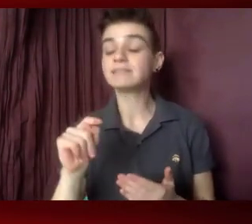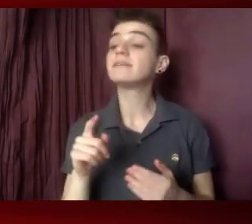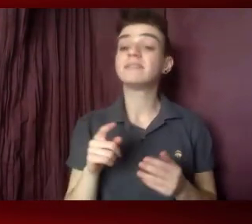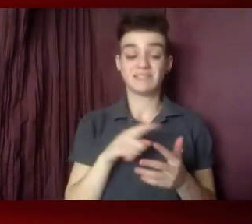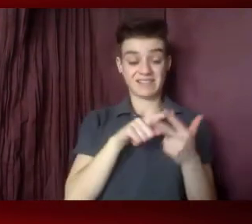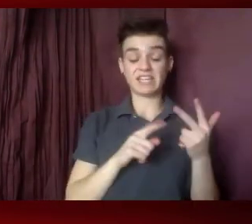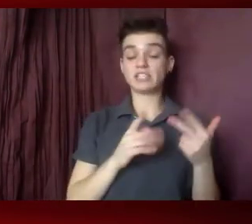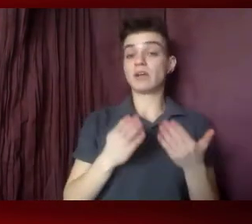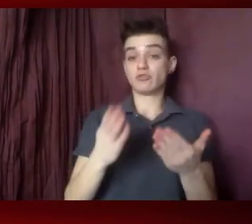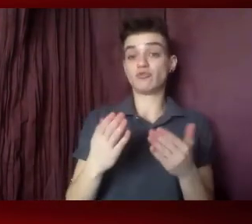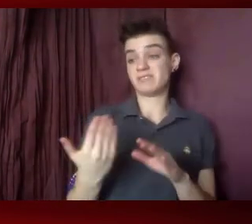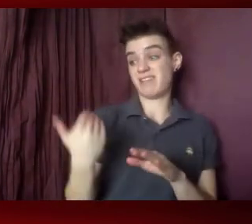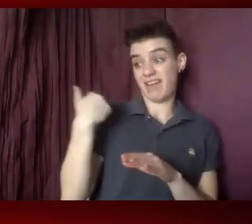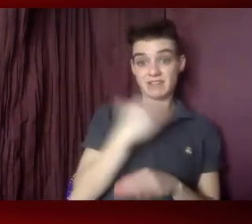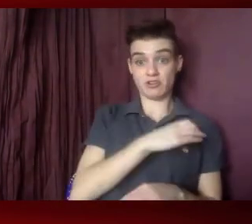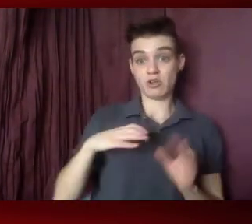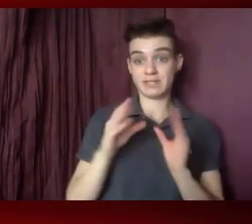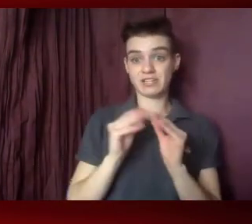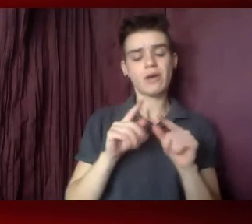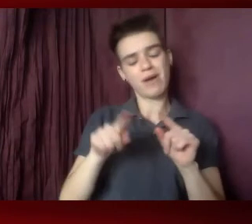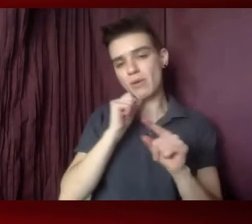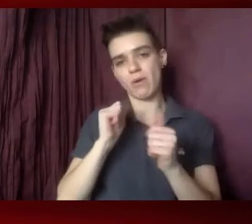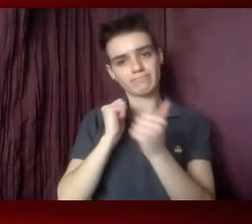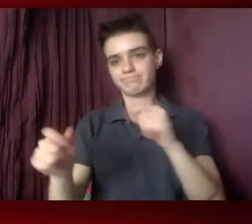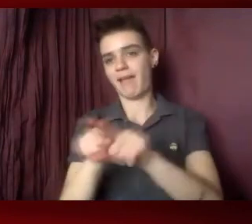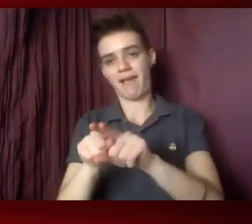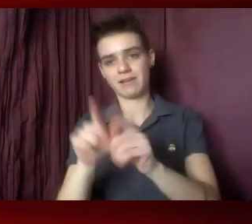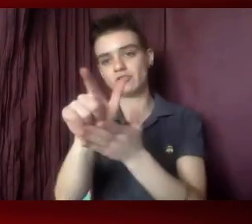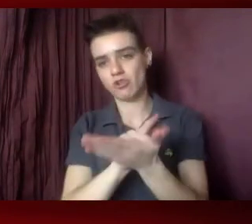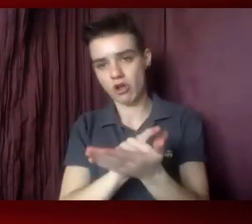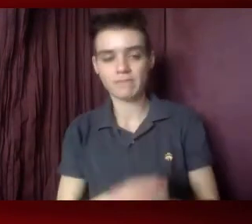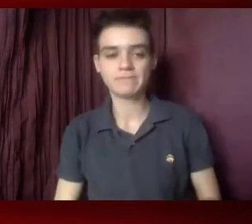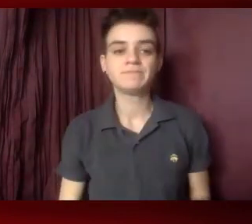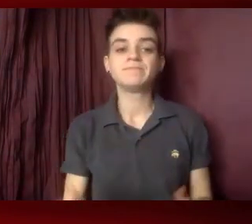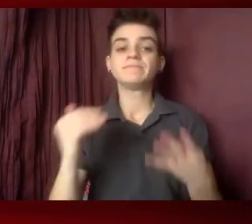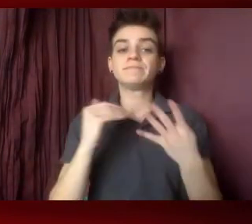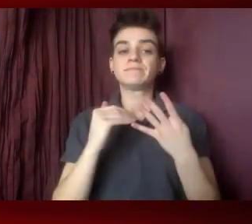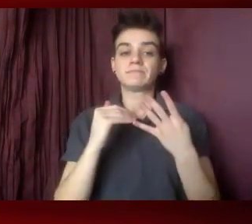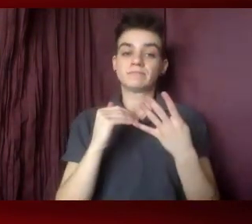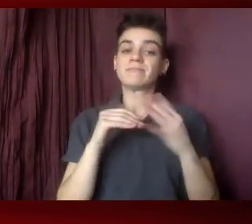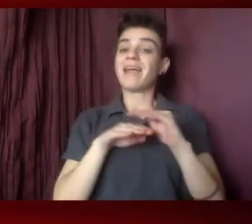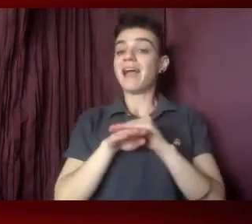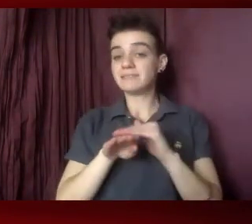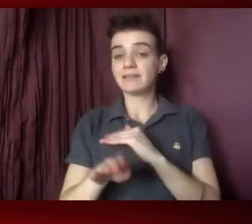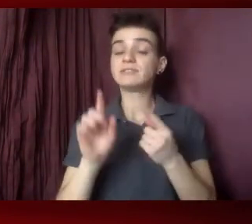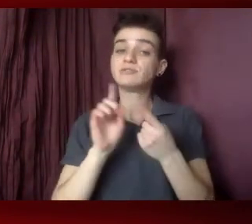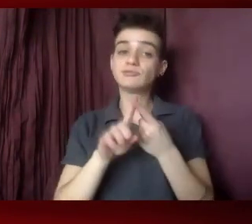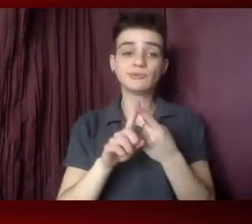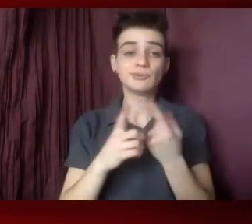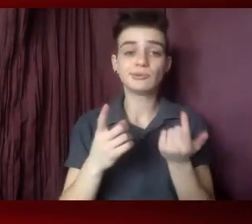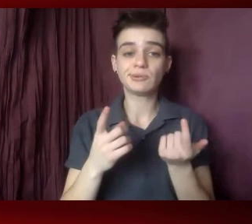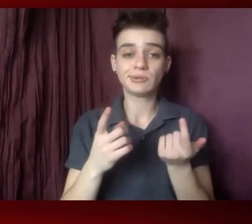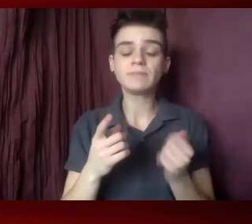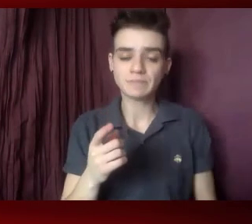not enacted in law. And access to PREP and programs that address the social determinants of health, like Medically Tailored